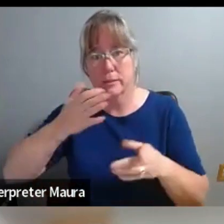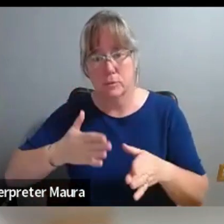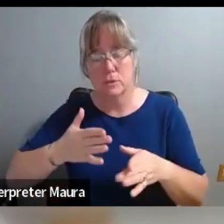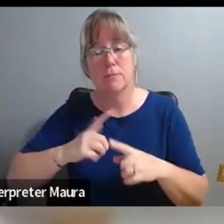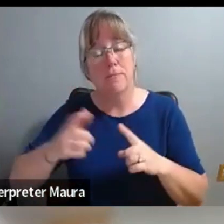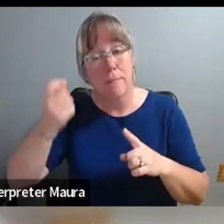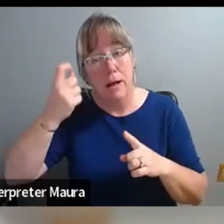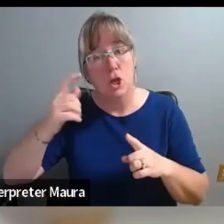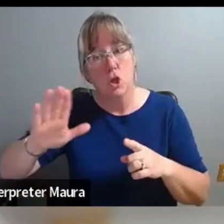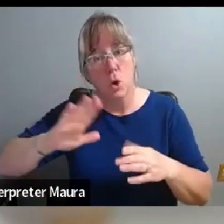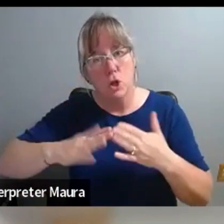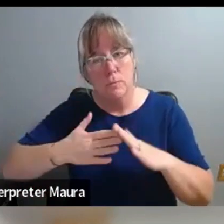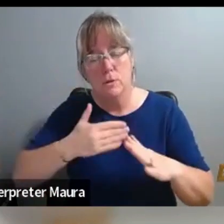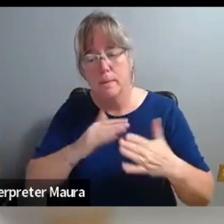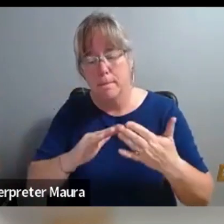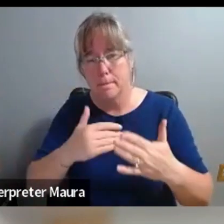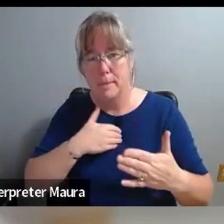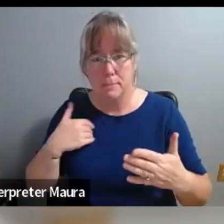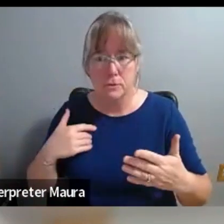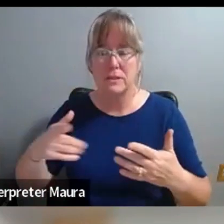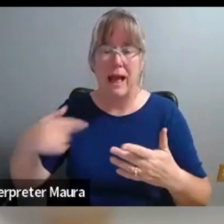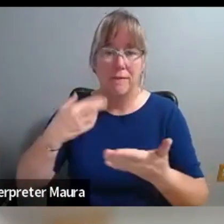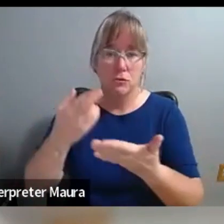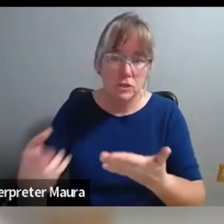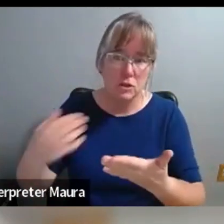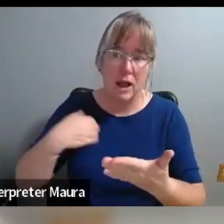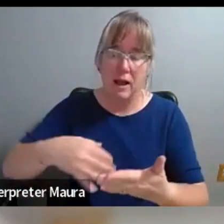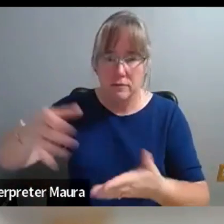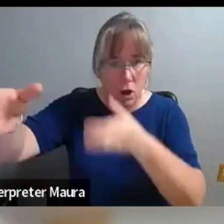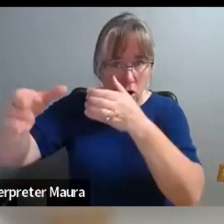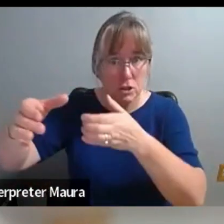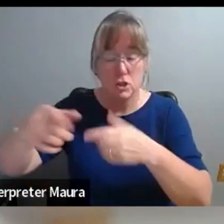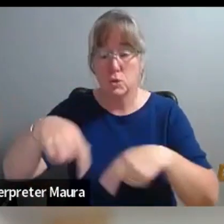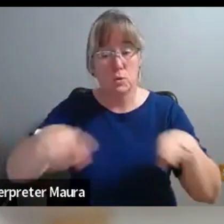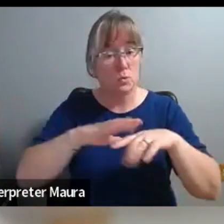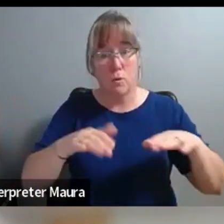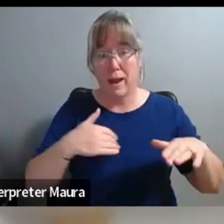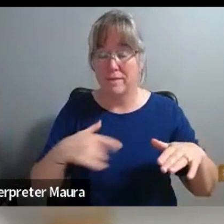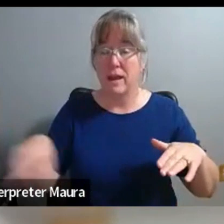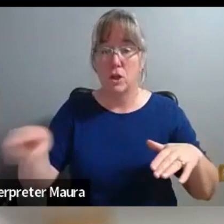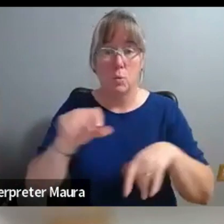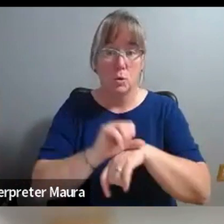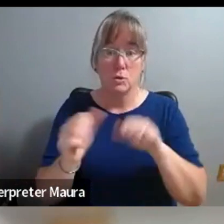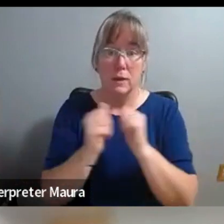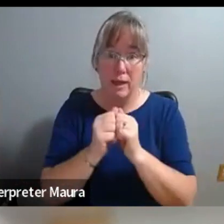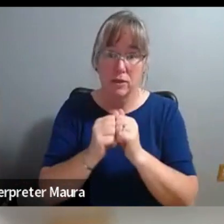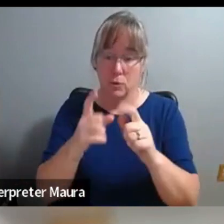ideas and resources and expertise that can really help you move in a direction that is mutually beneficial.